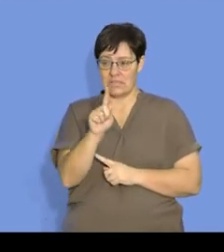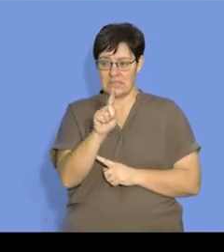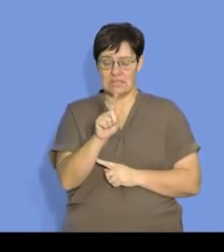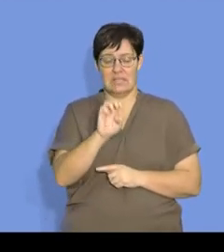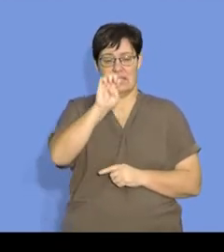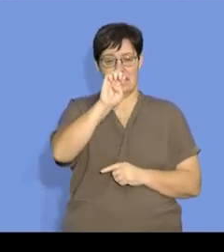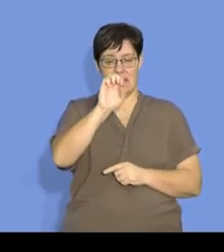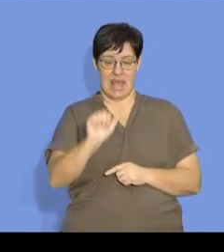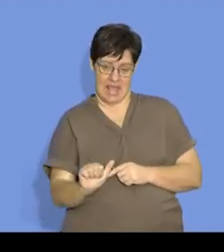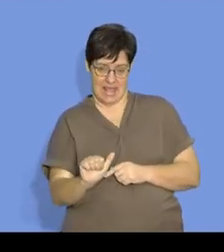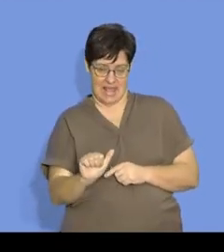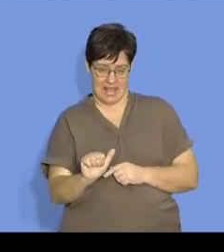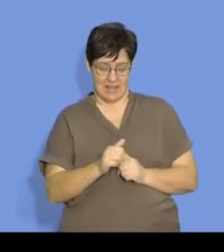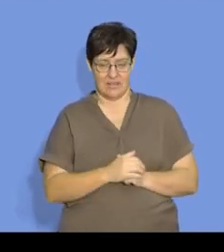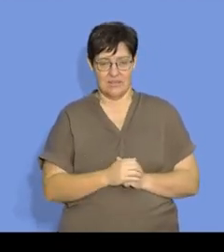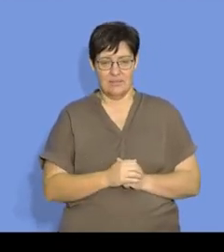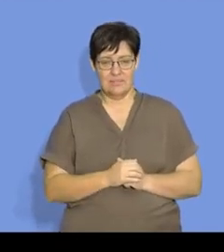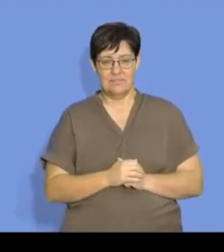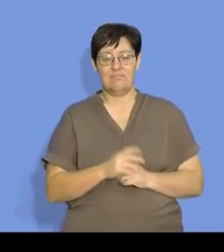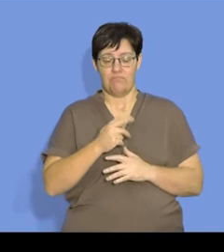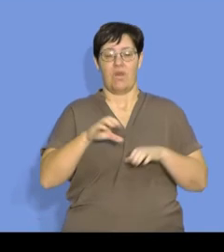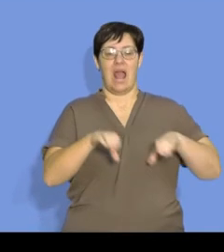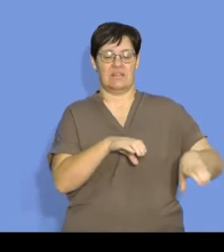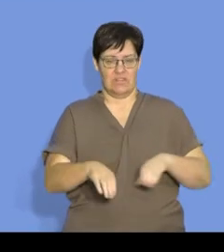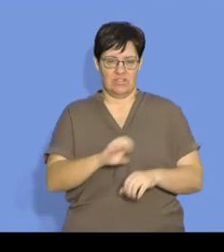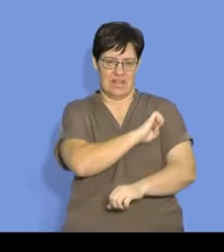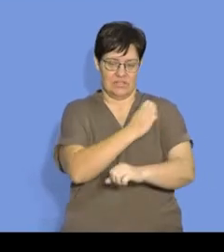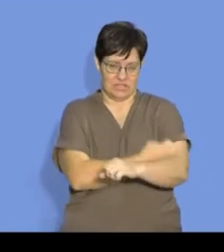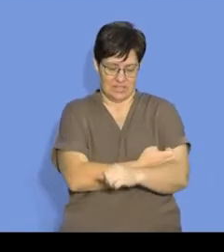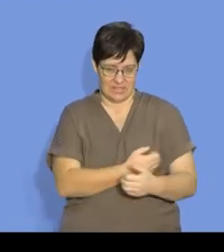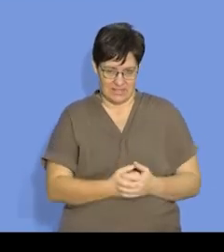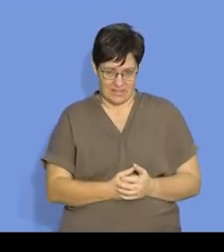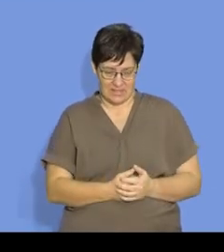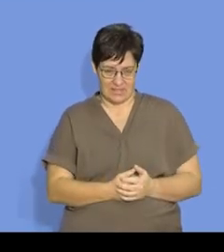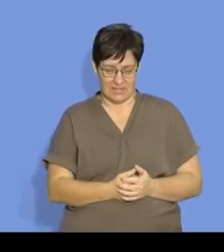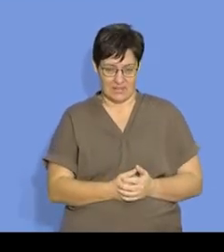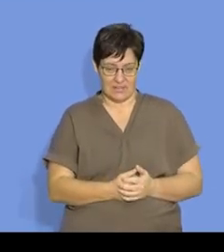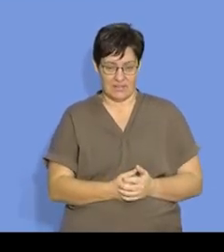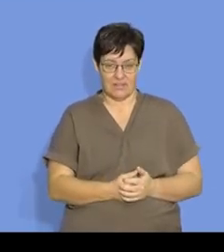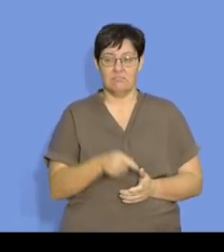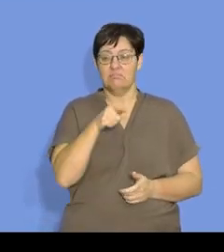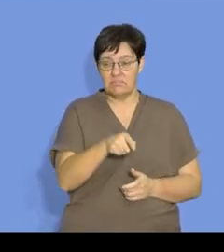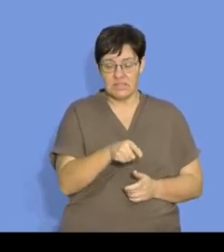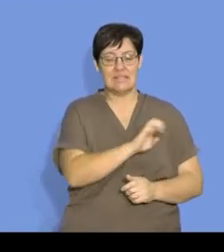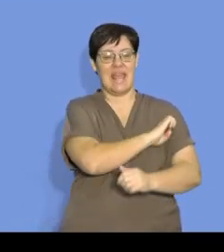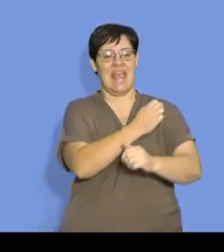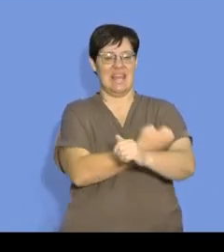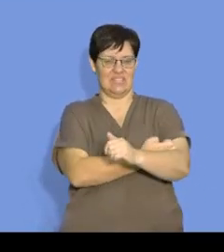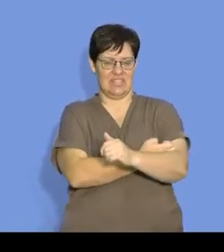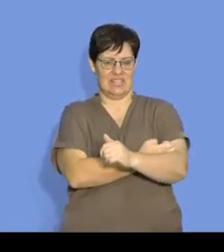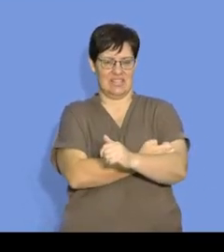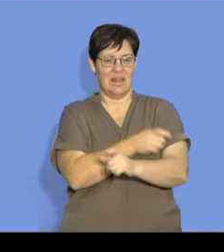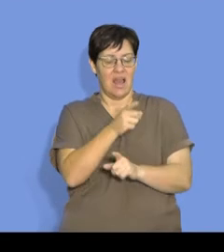E with a subscript A for activation energy. And as I said, it's the energy